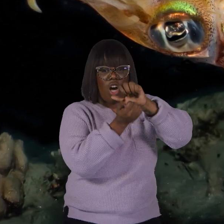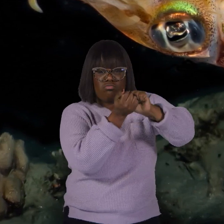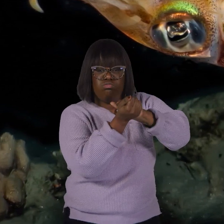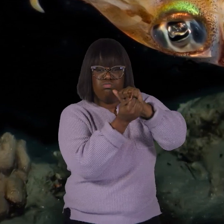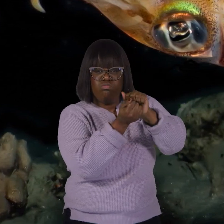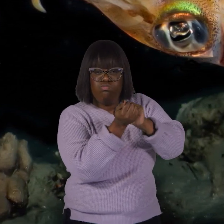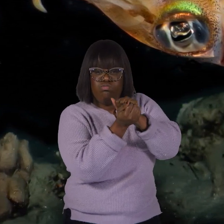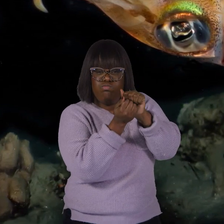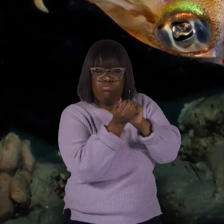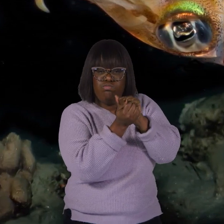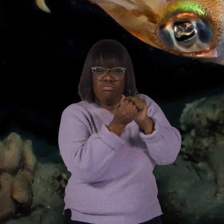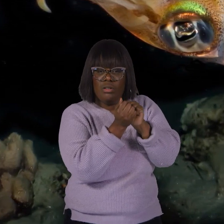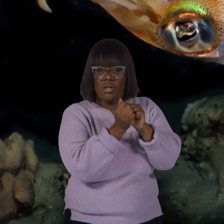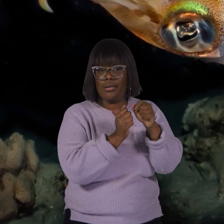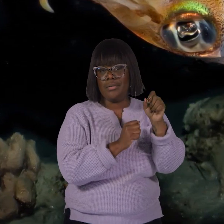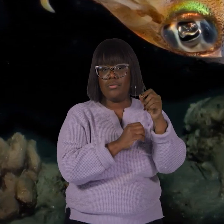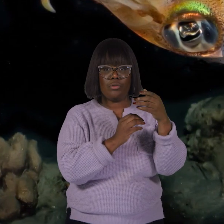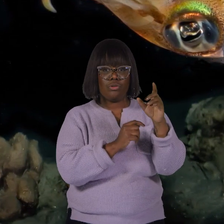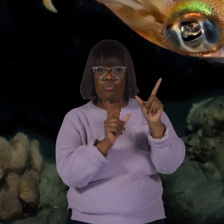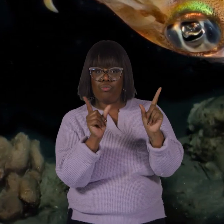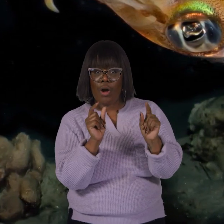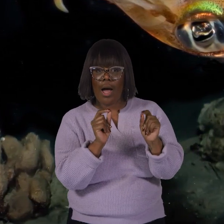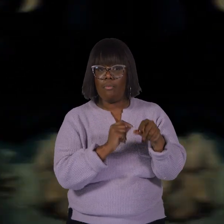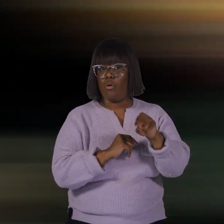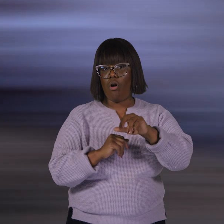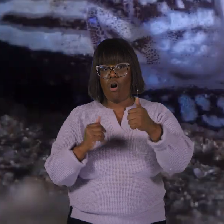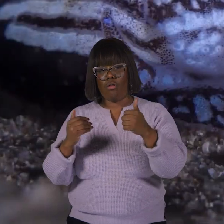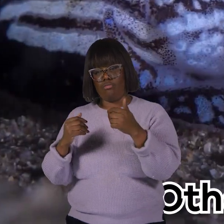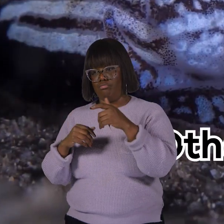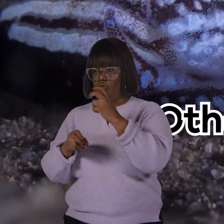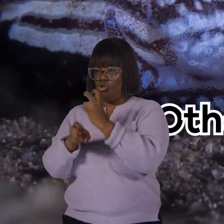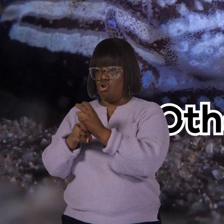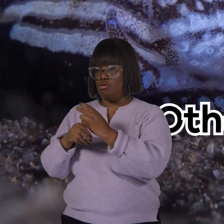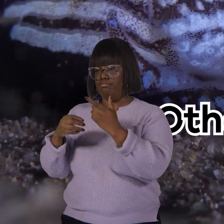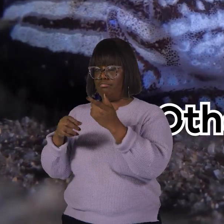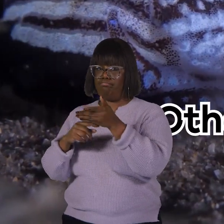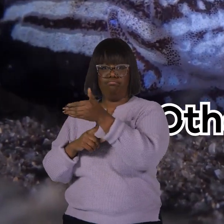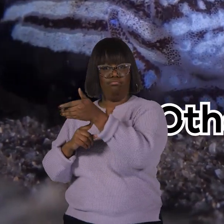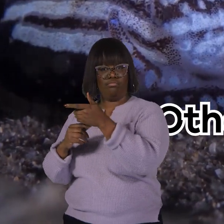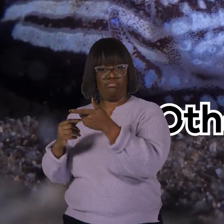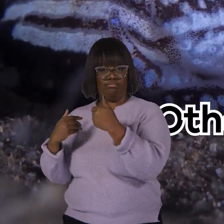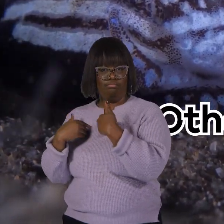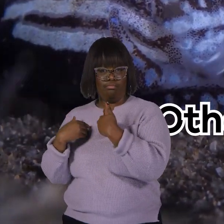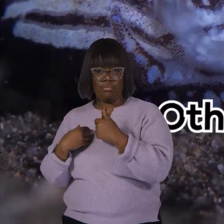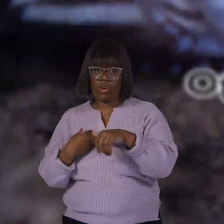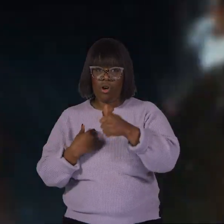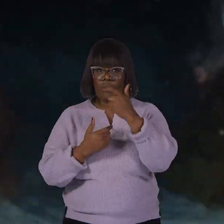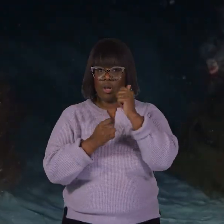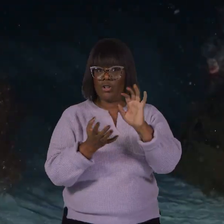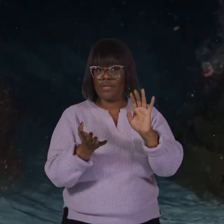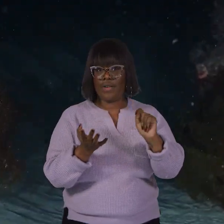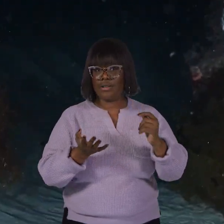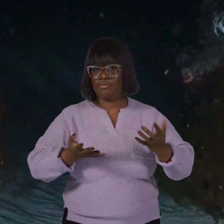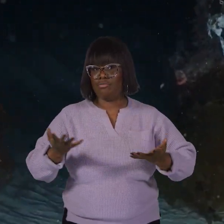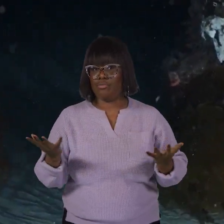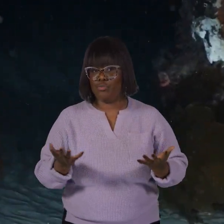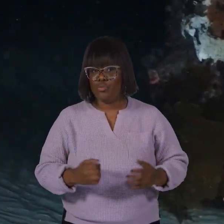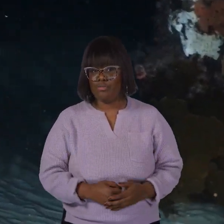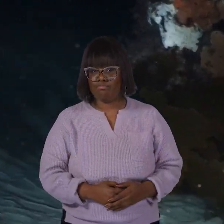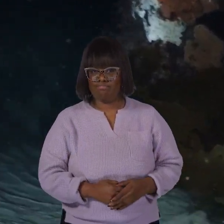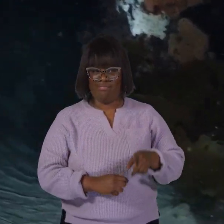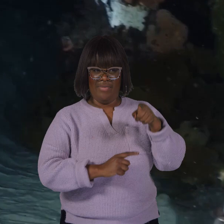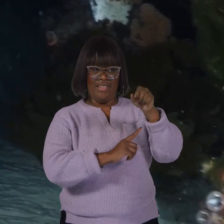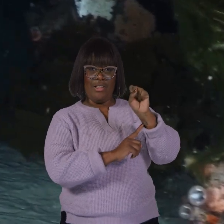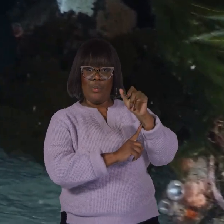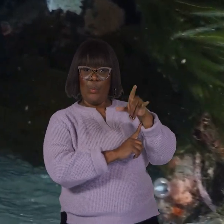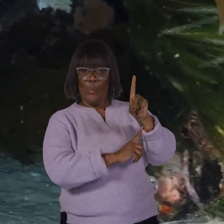tough shells of crabs and other hard shelled creatures. Other interesting facts. Squid are